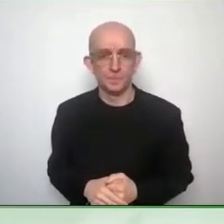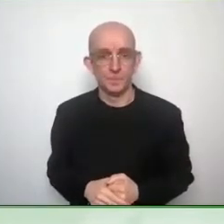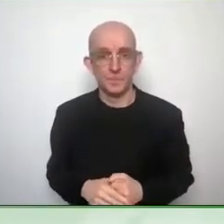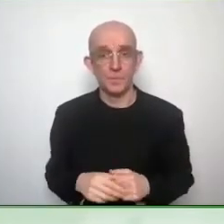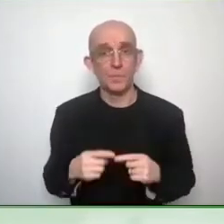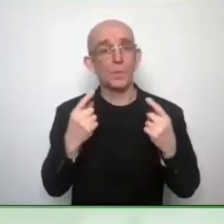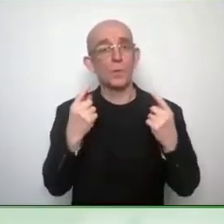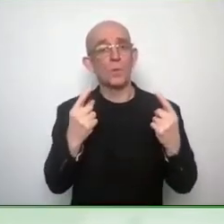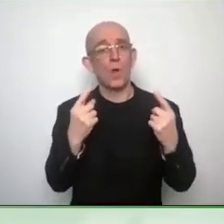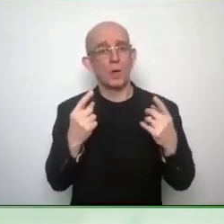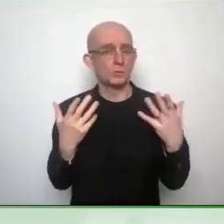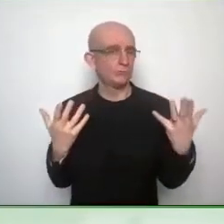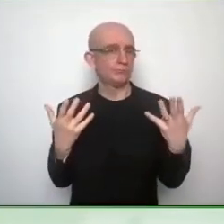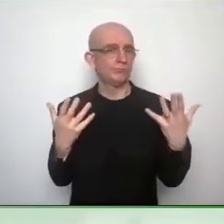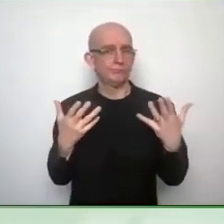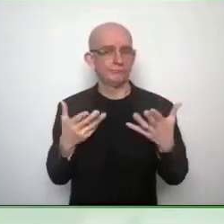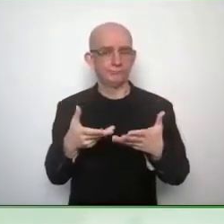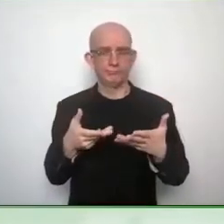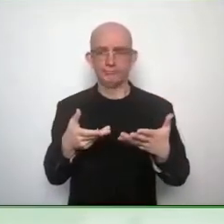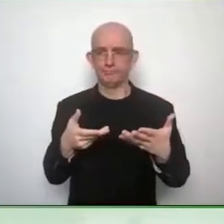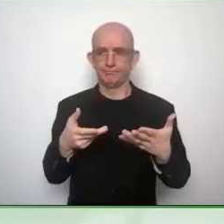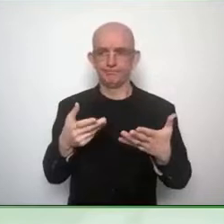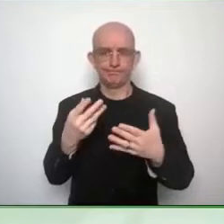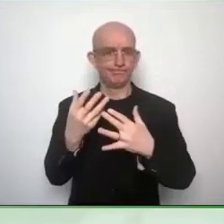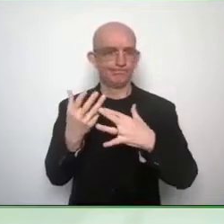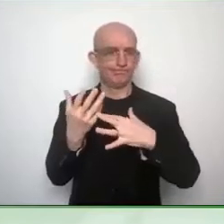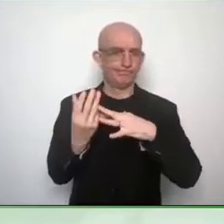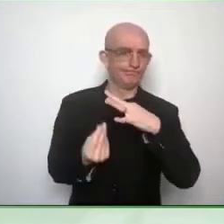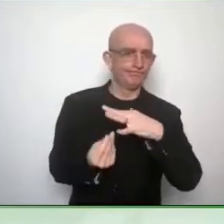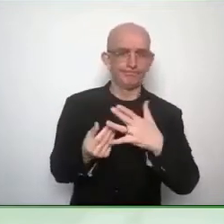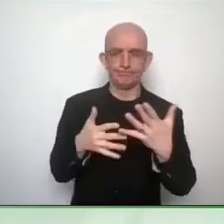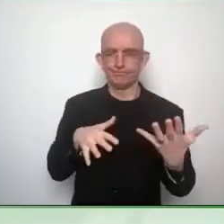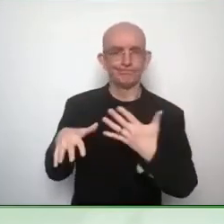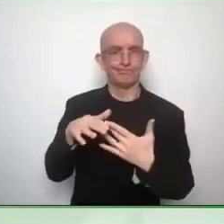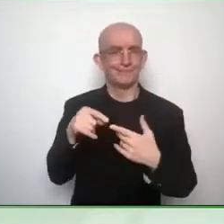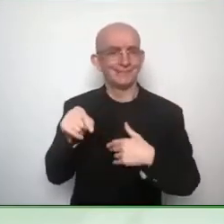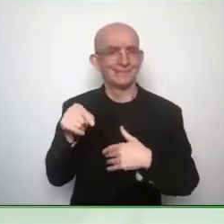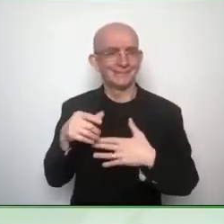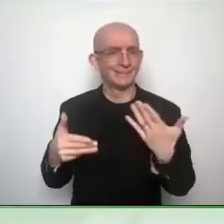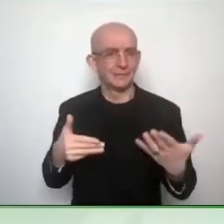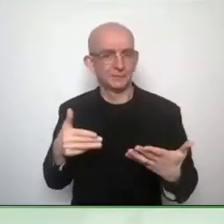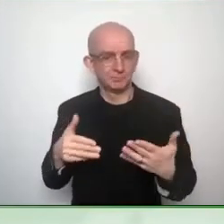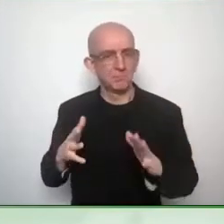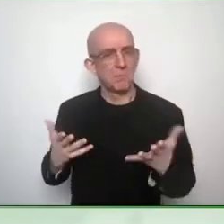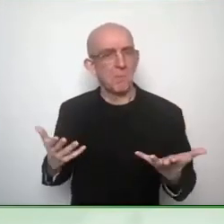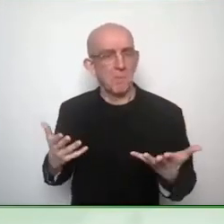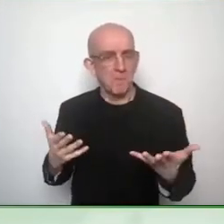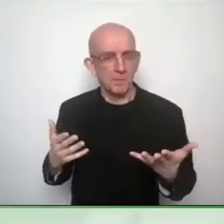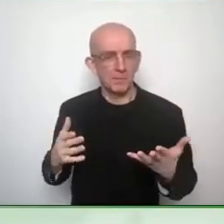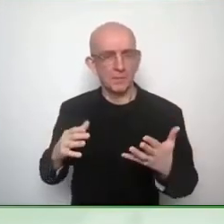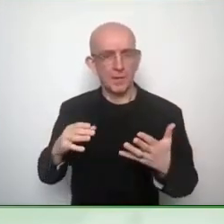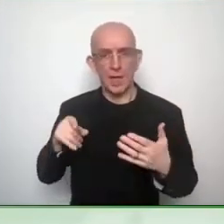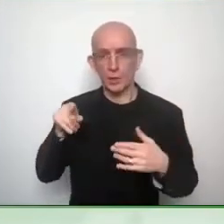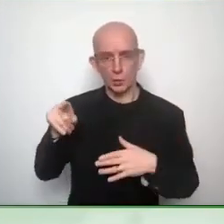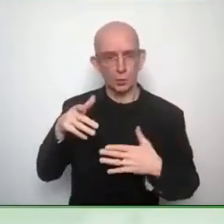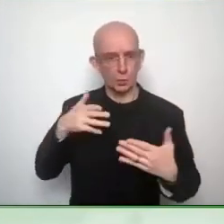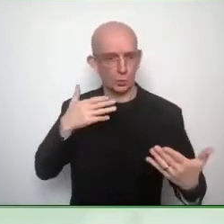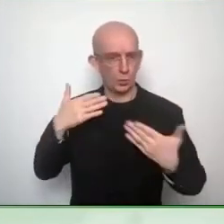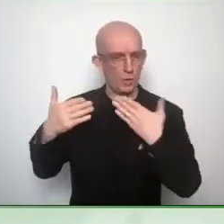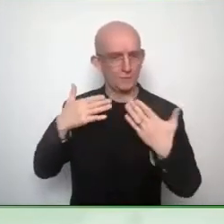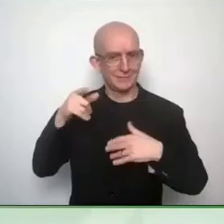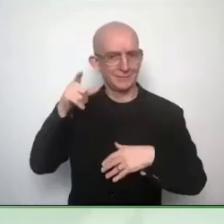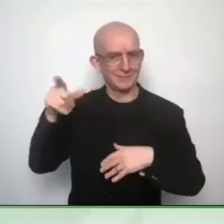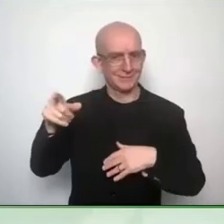ICCHB AAATE 2022 conference. So, again, a very huge title. How will